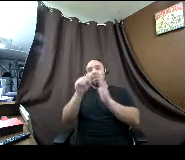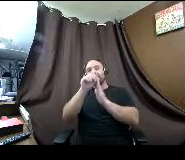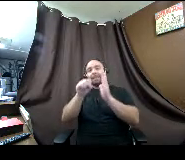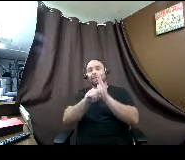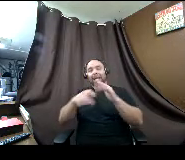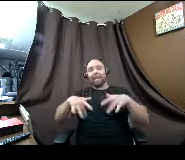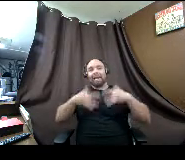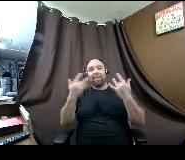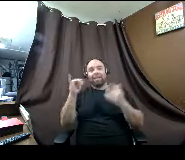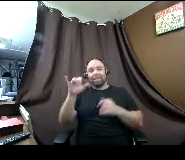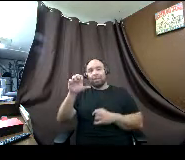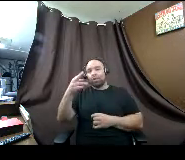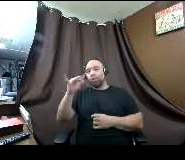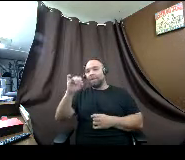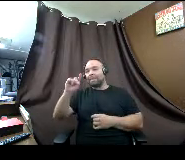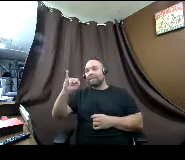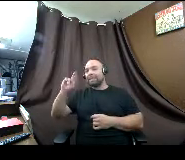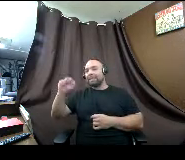there as well